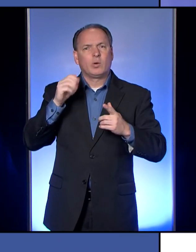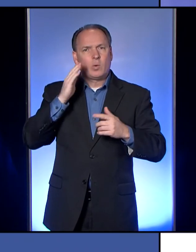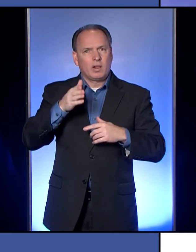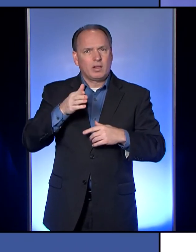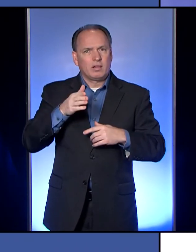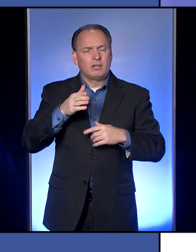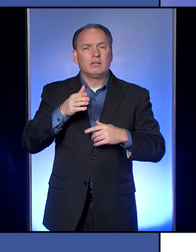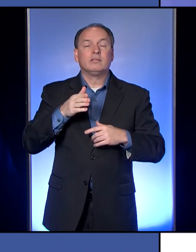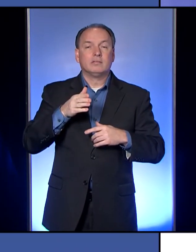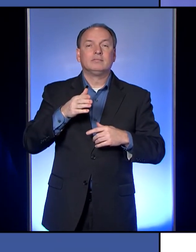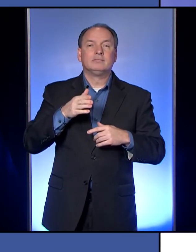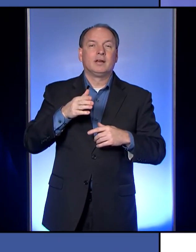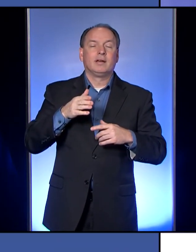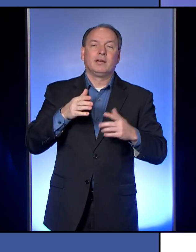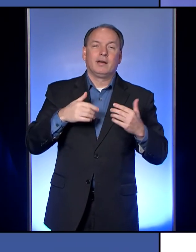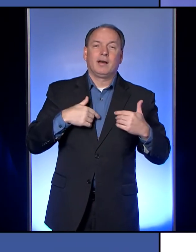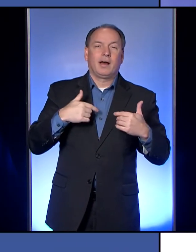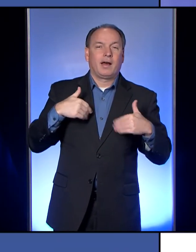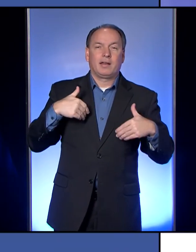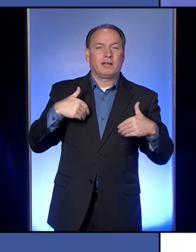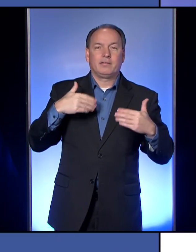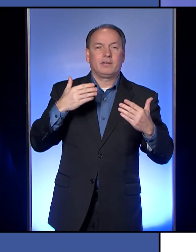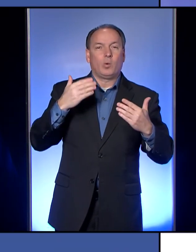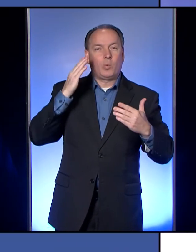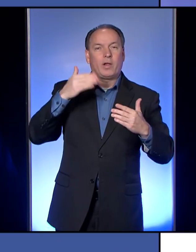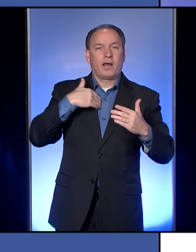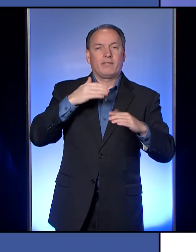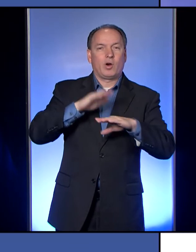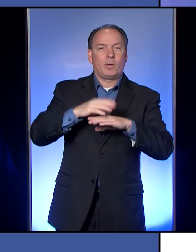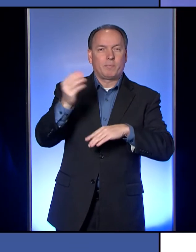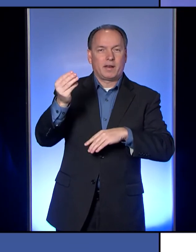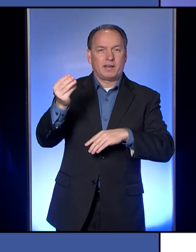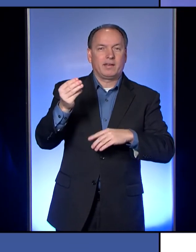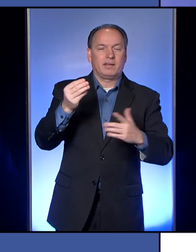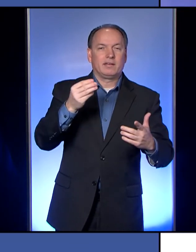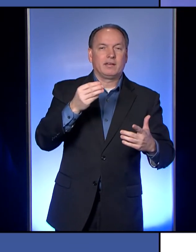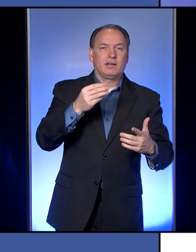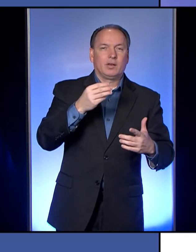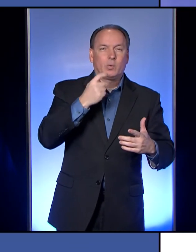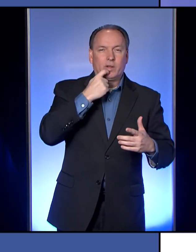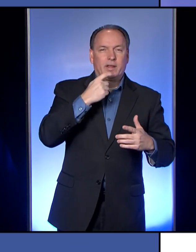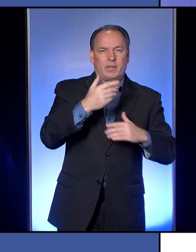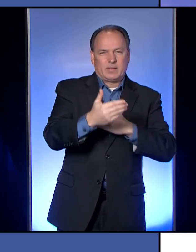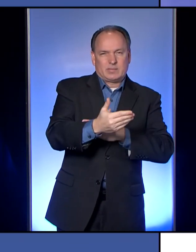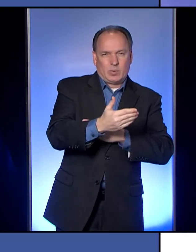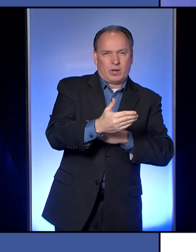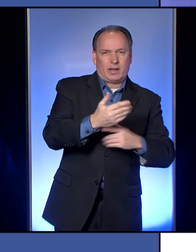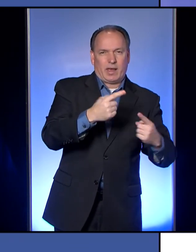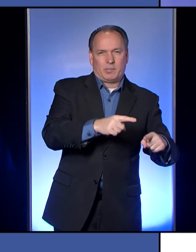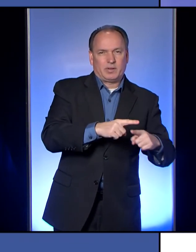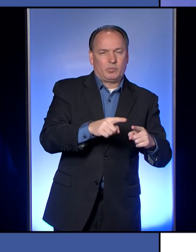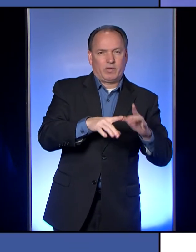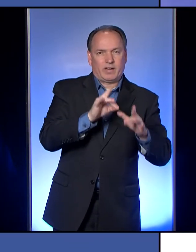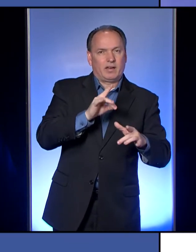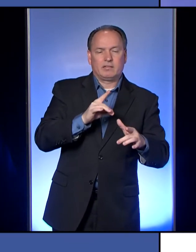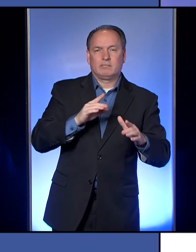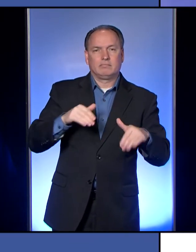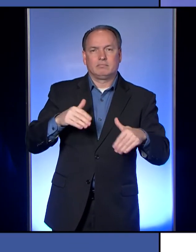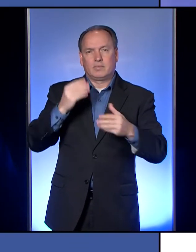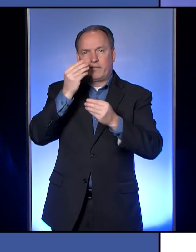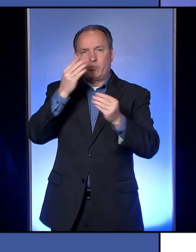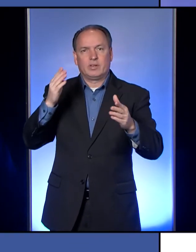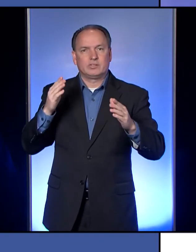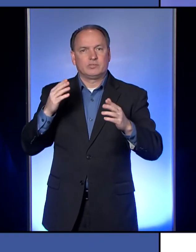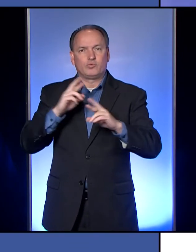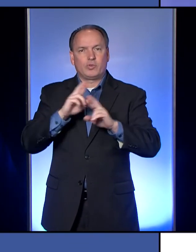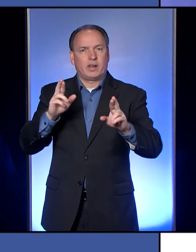weekend. And, and, um, I do not have the zones yet. Again, these came in, they actually came in kind of late this morning. So, um, I don't have that information